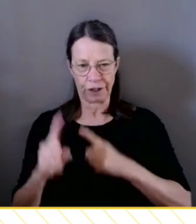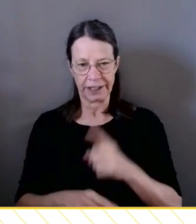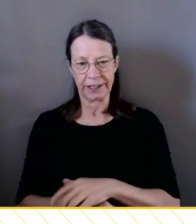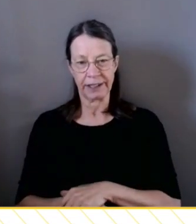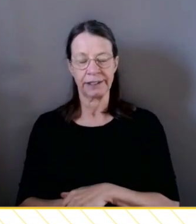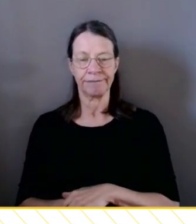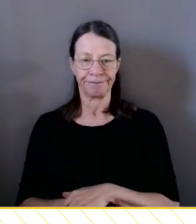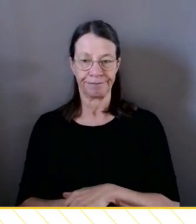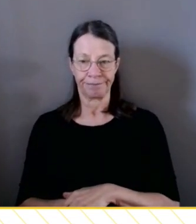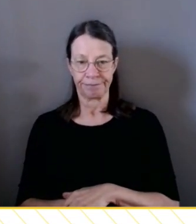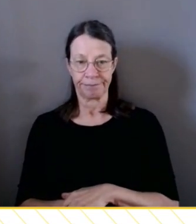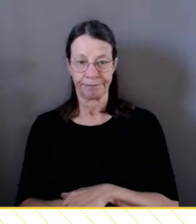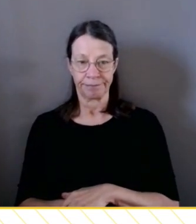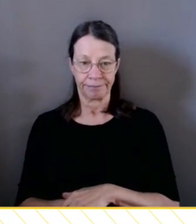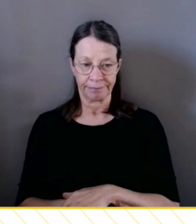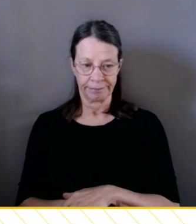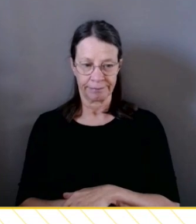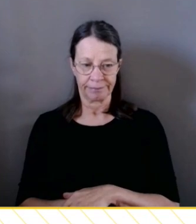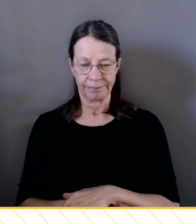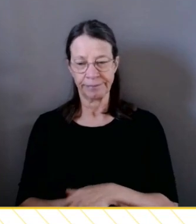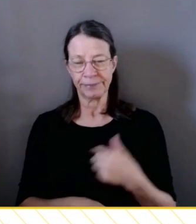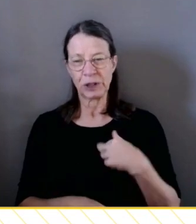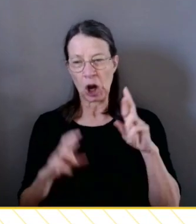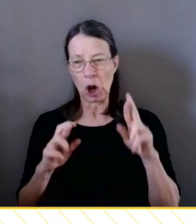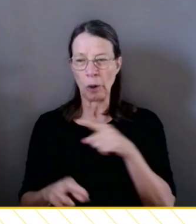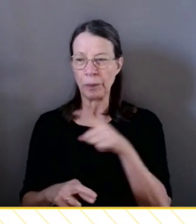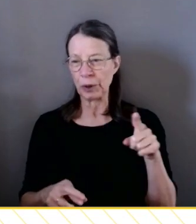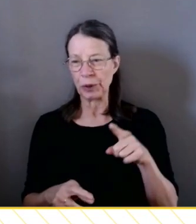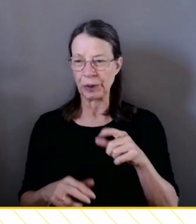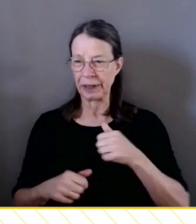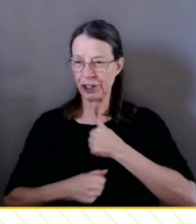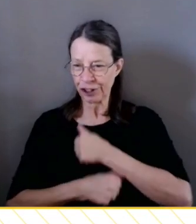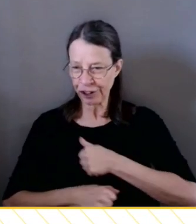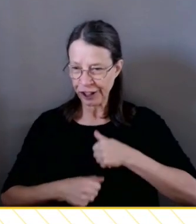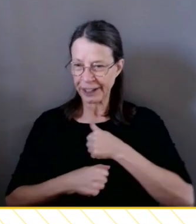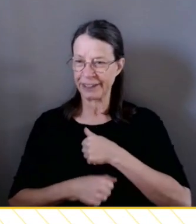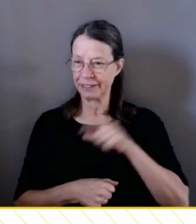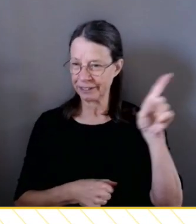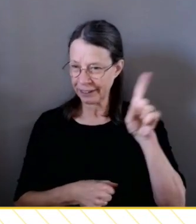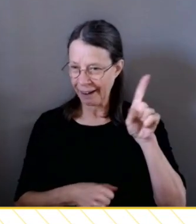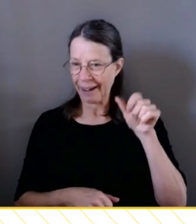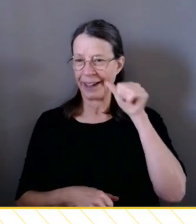that you enjoyed the last two days as much as I have.